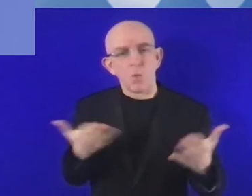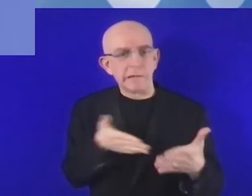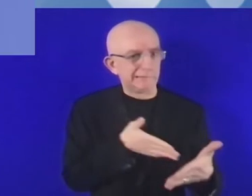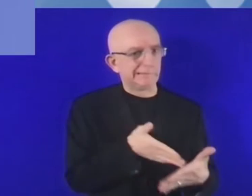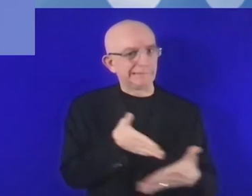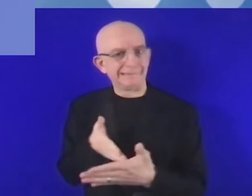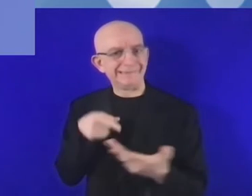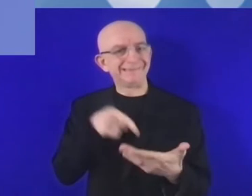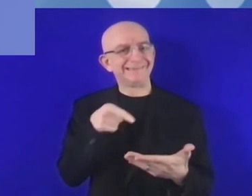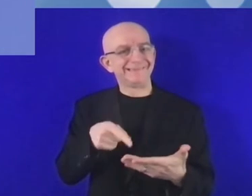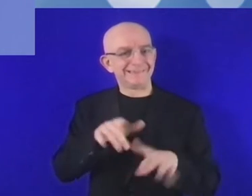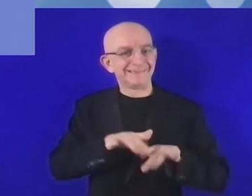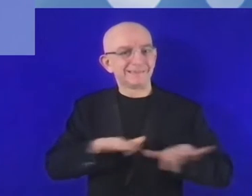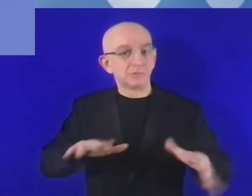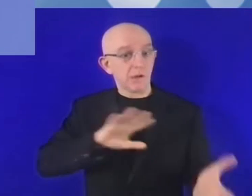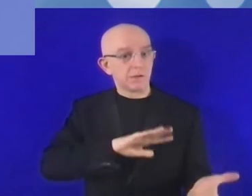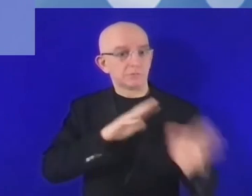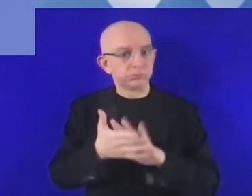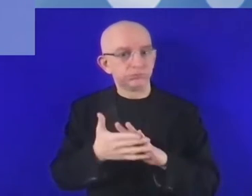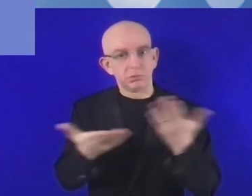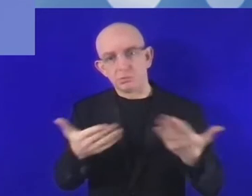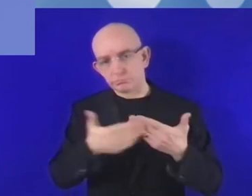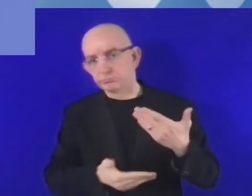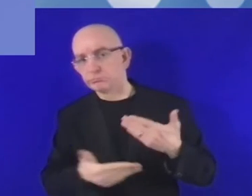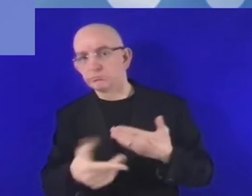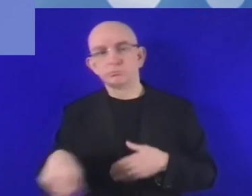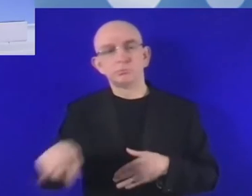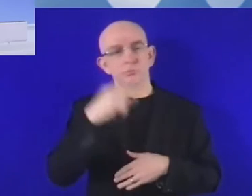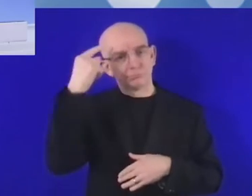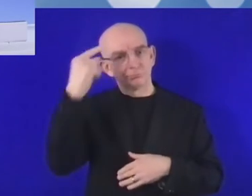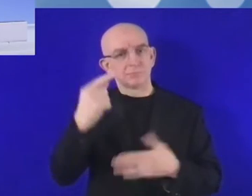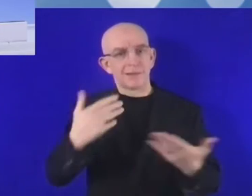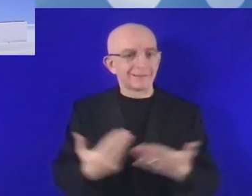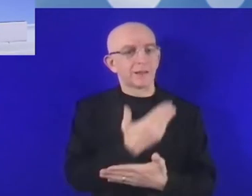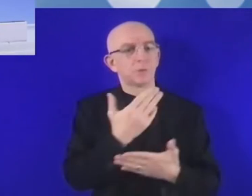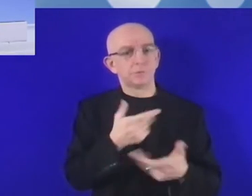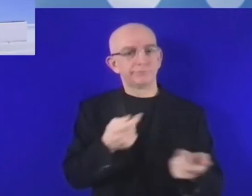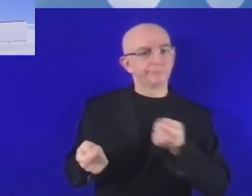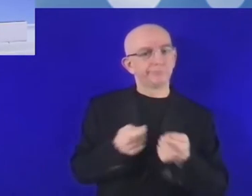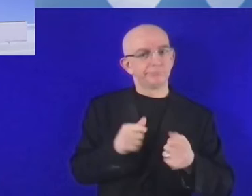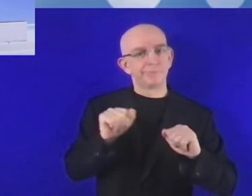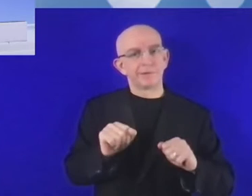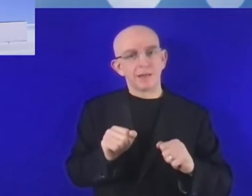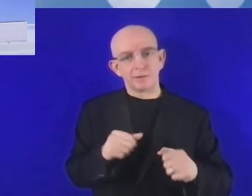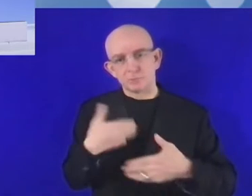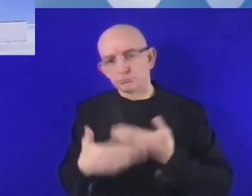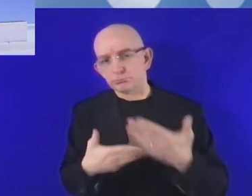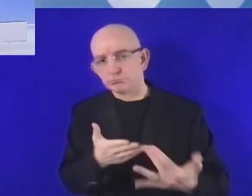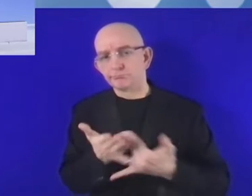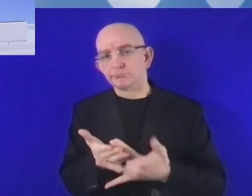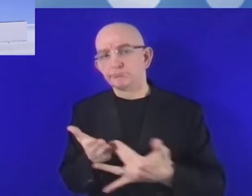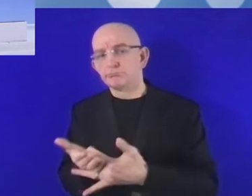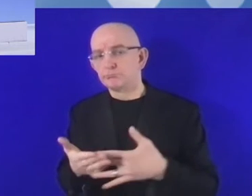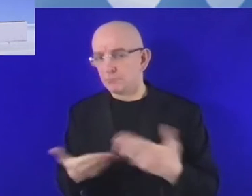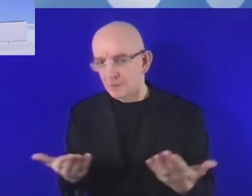the time is very limited and we have a number of distinguished speakers, please be so kind and limit your intervention to maximum